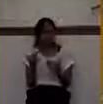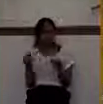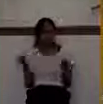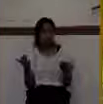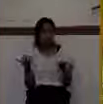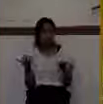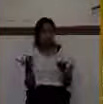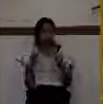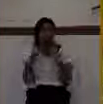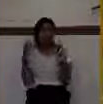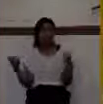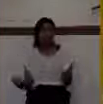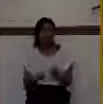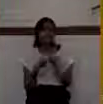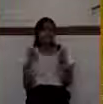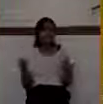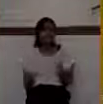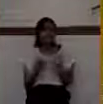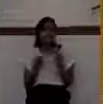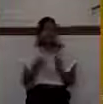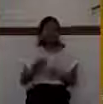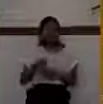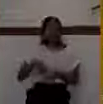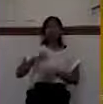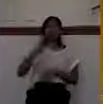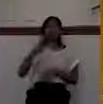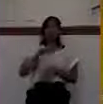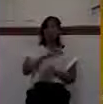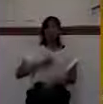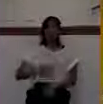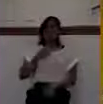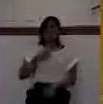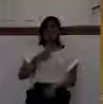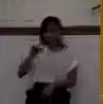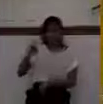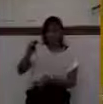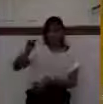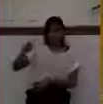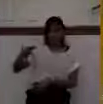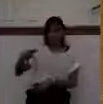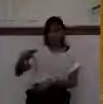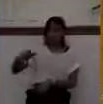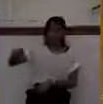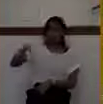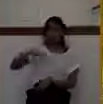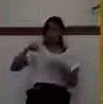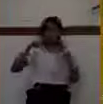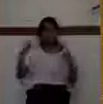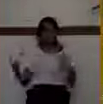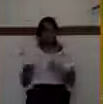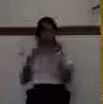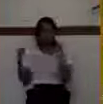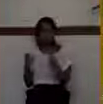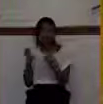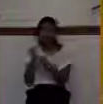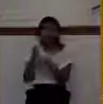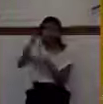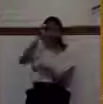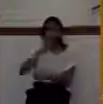22 of 1 Kings. And Judah did evil in the sight of the Lord, and they provoked him to jealousy with their sins,